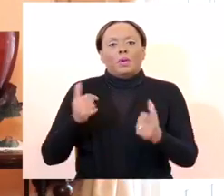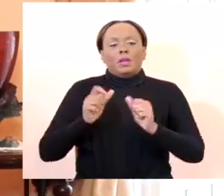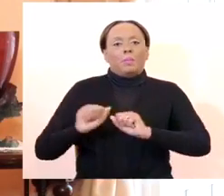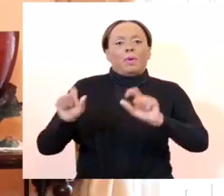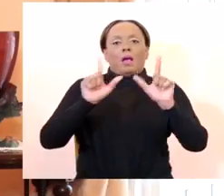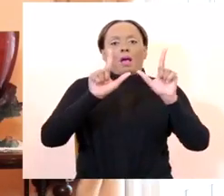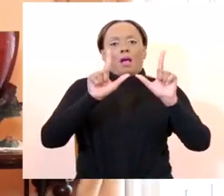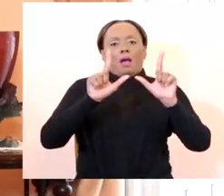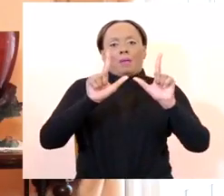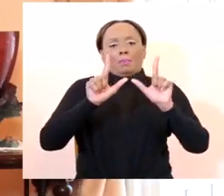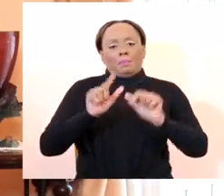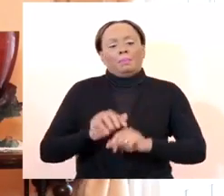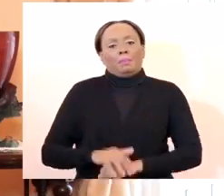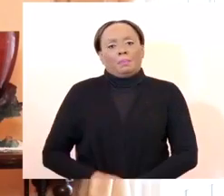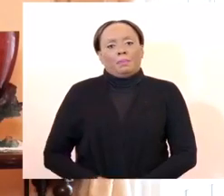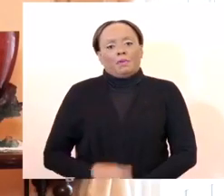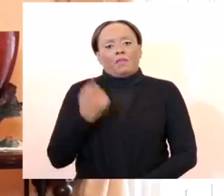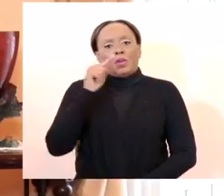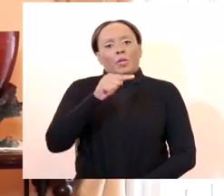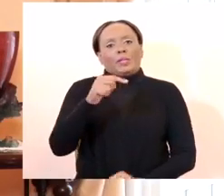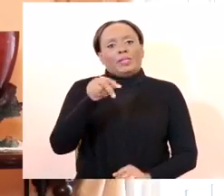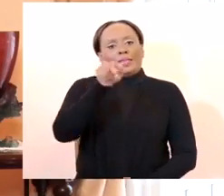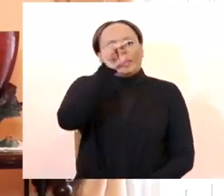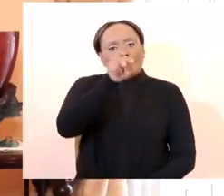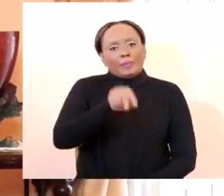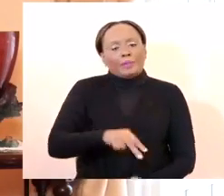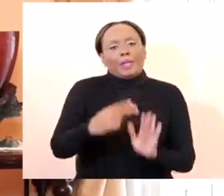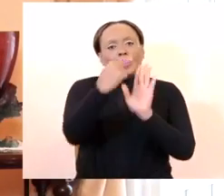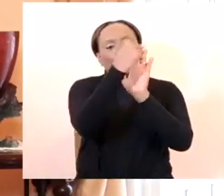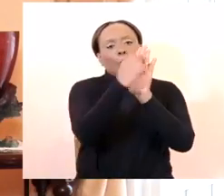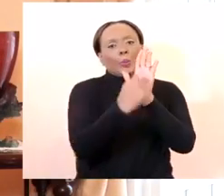at some point in time during the afternoon's proceedings.